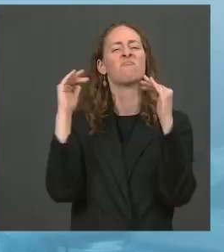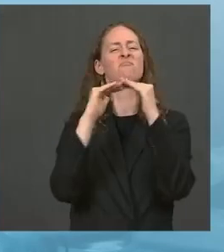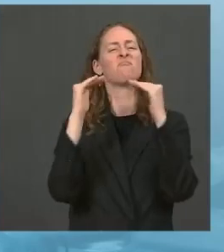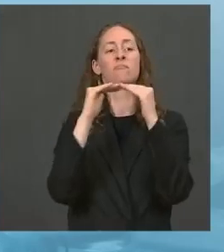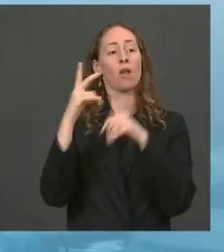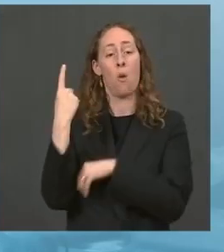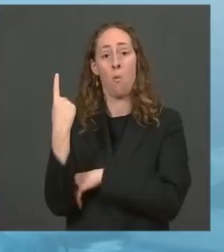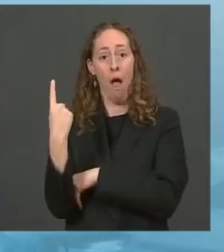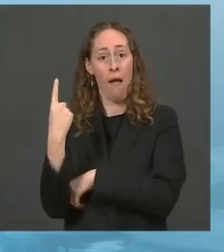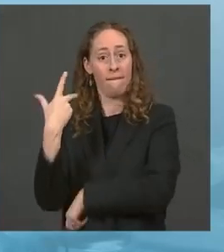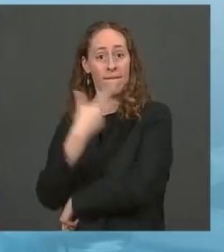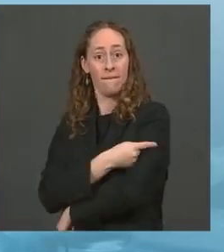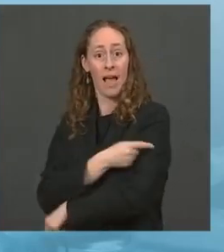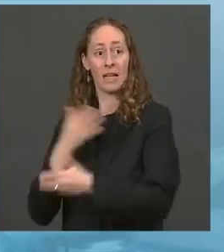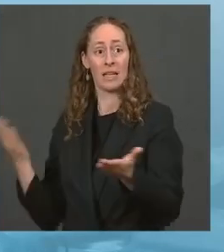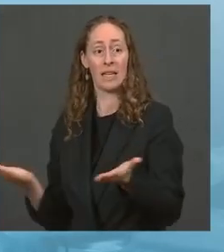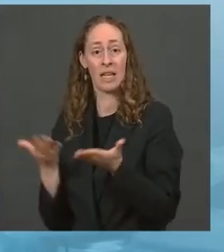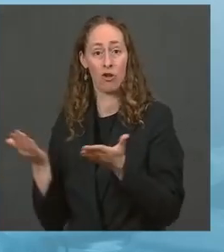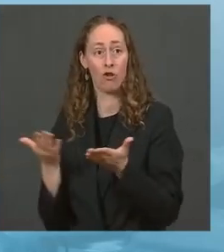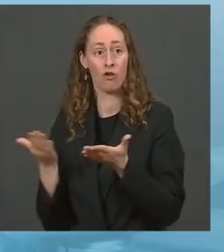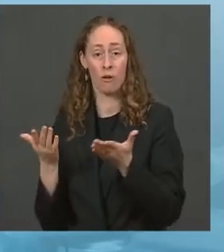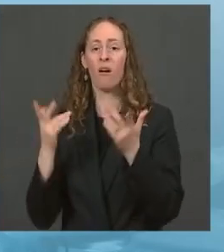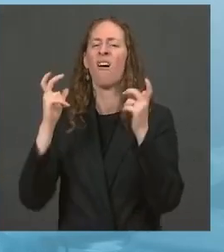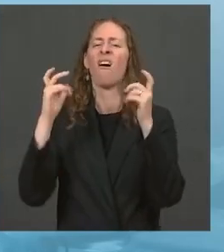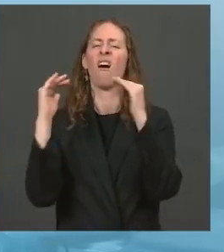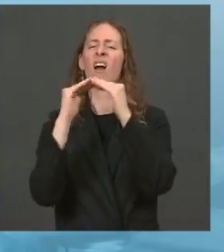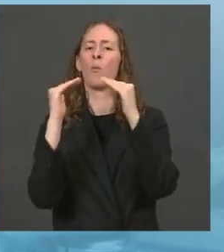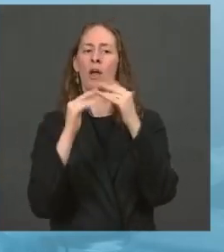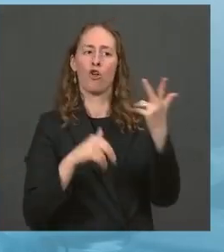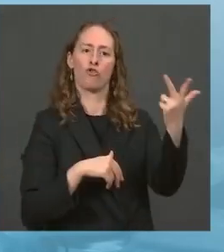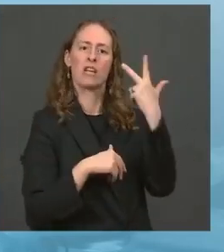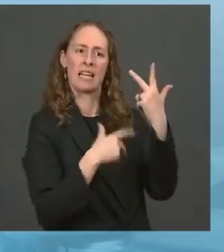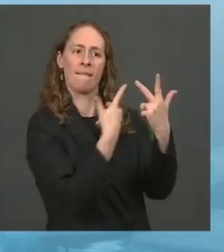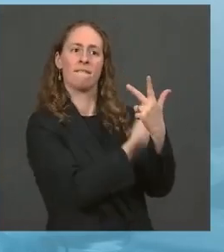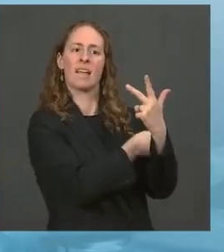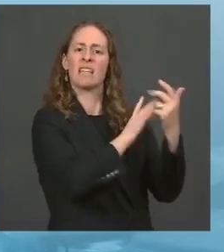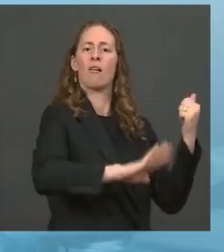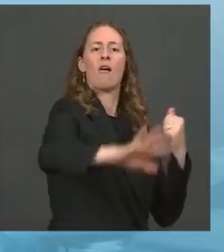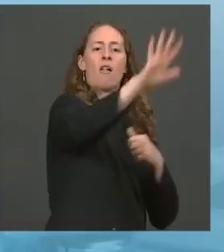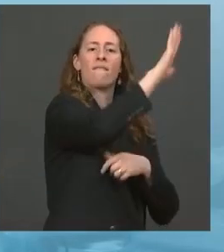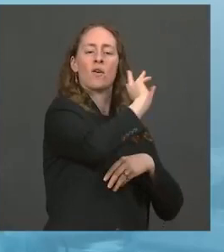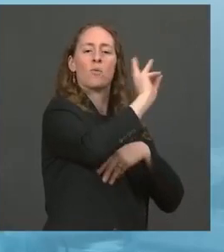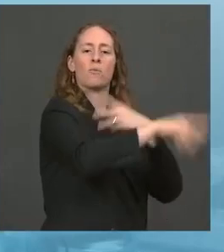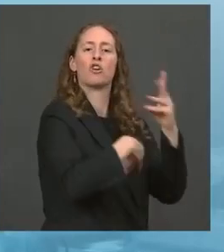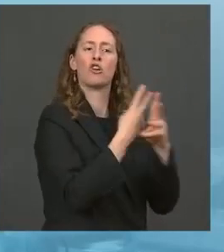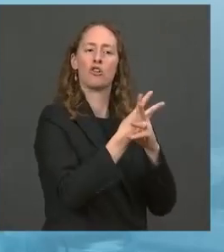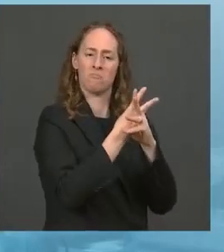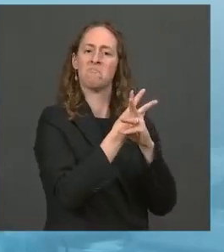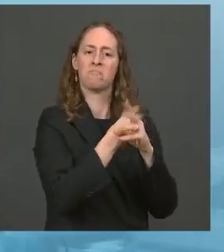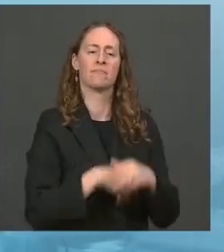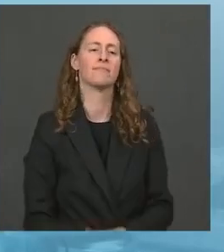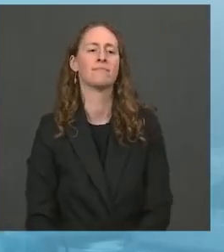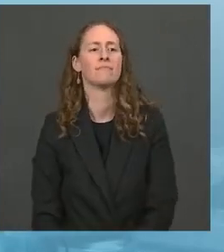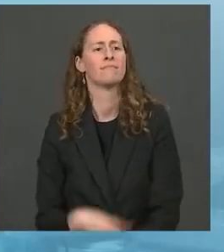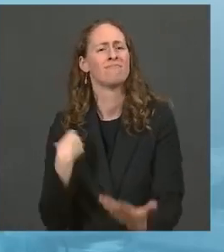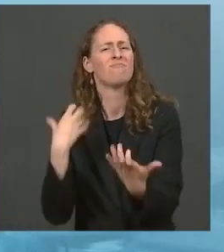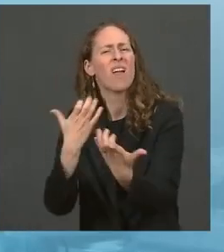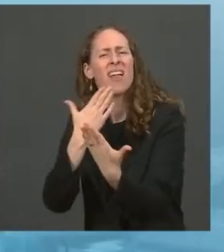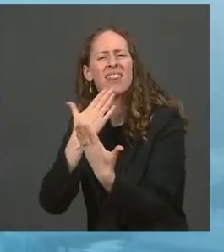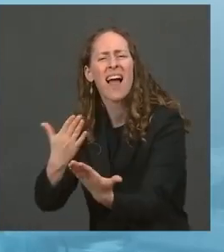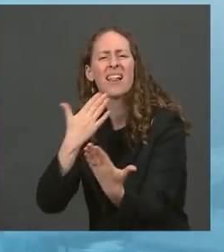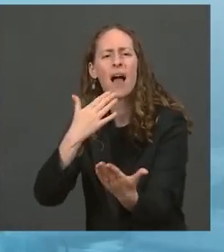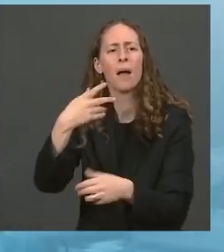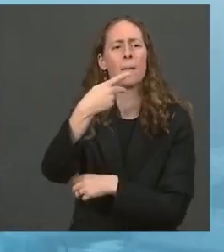we have now committed to do three shots to the rest of the world. I want to thank Pfizer and CEO and Chairman